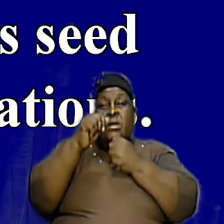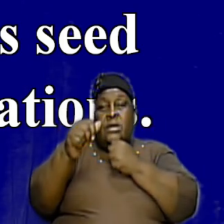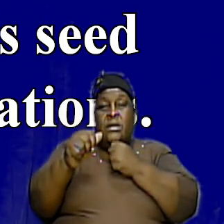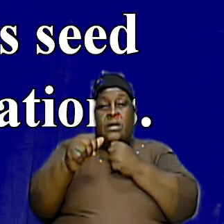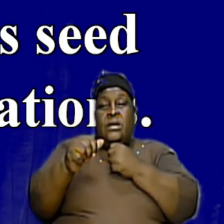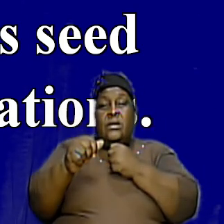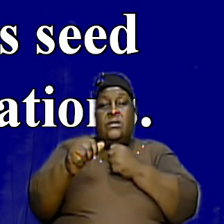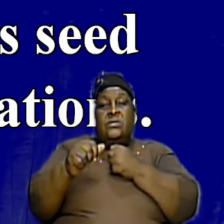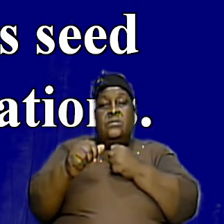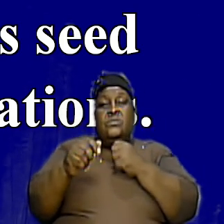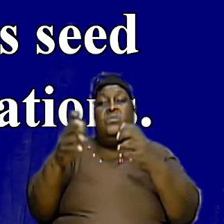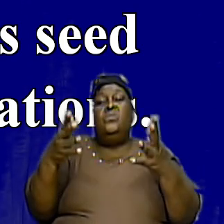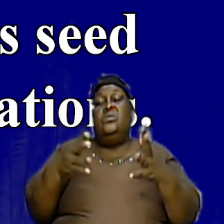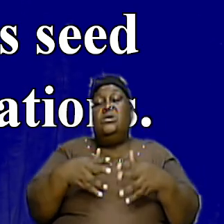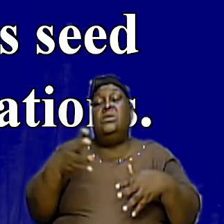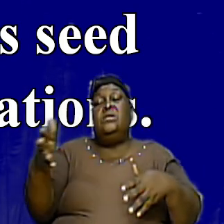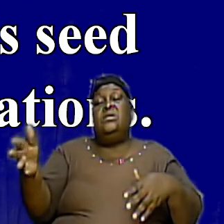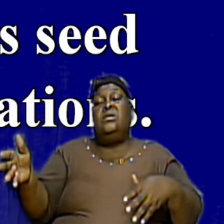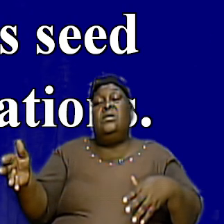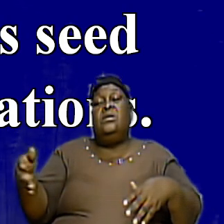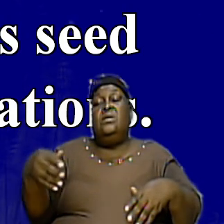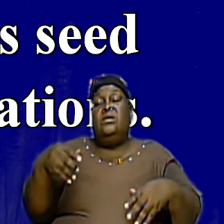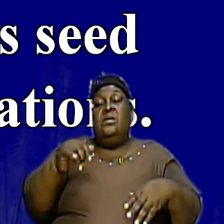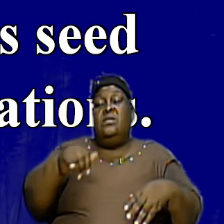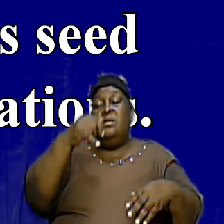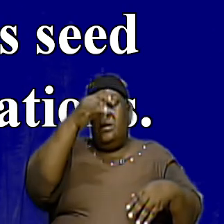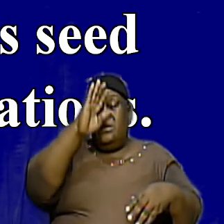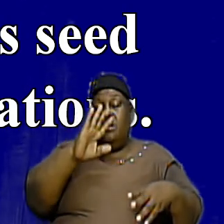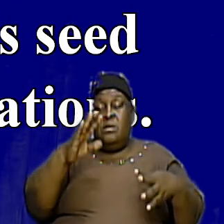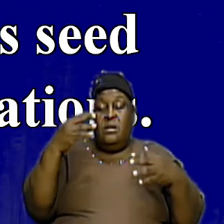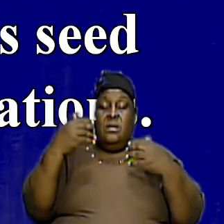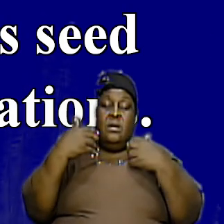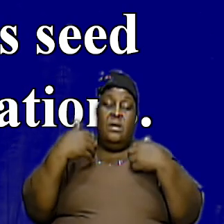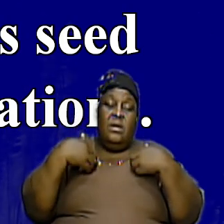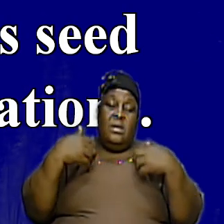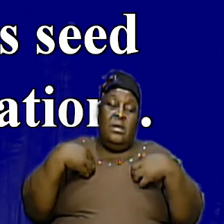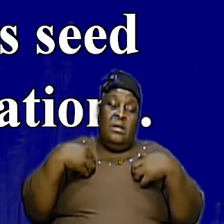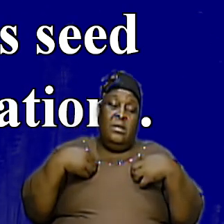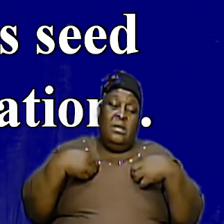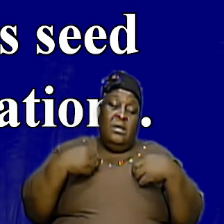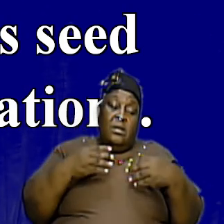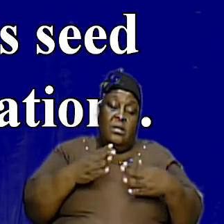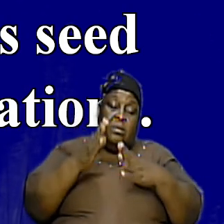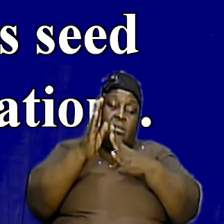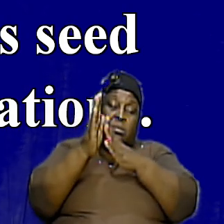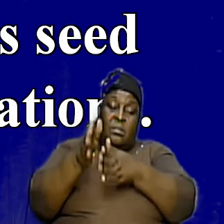one of the things that God had in the order